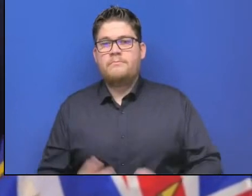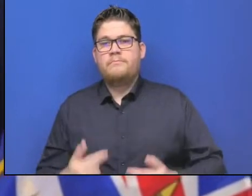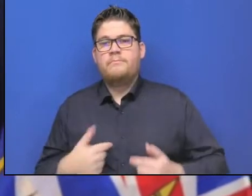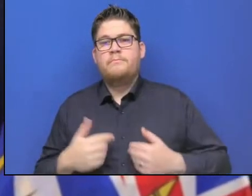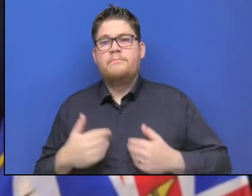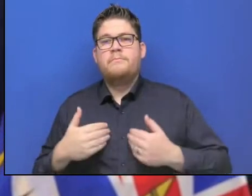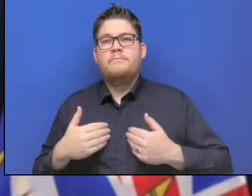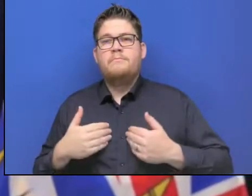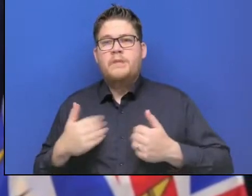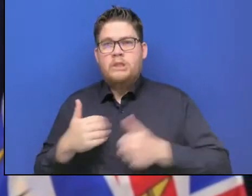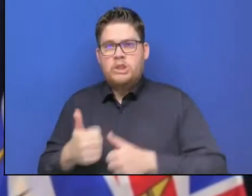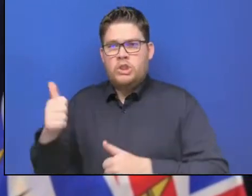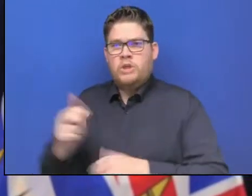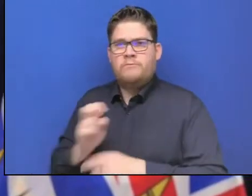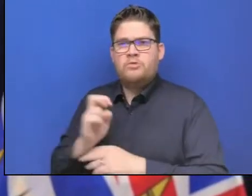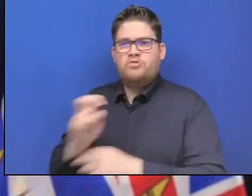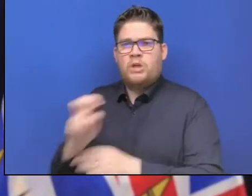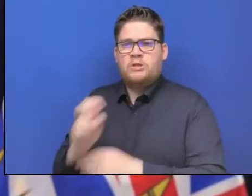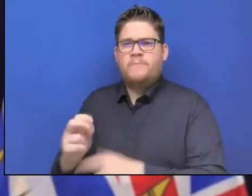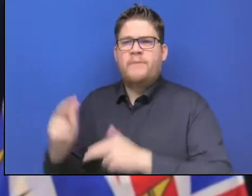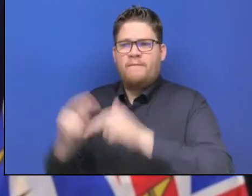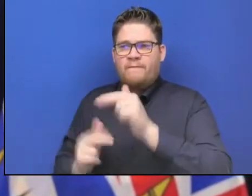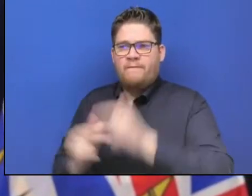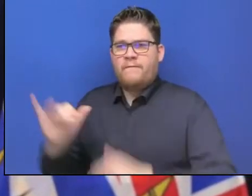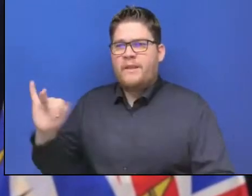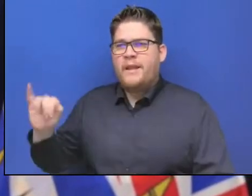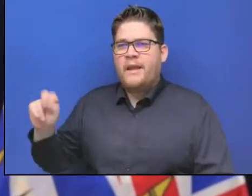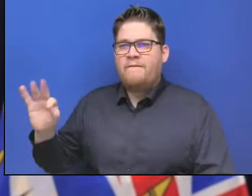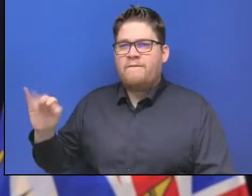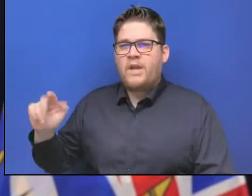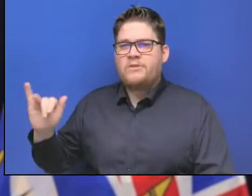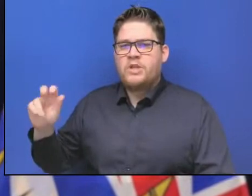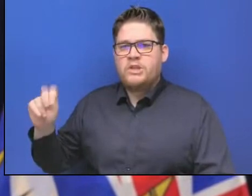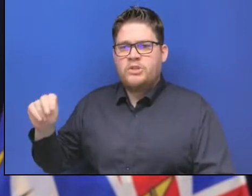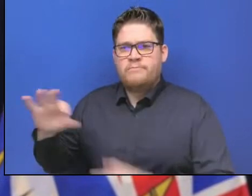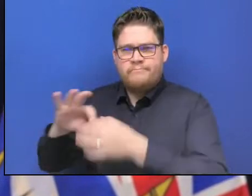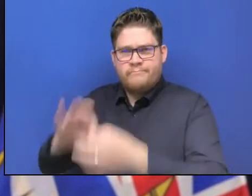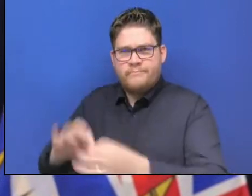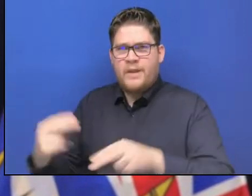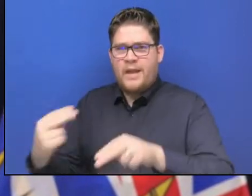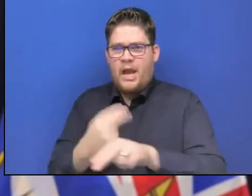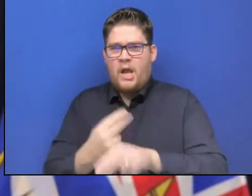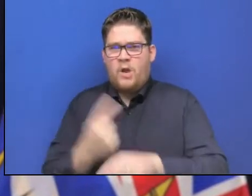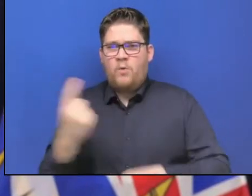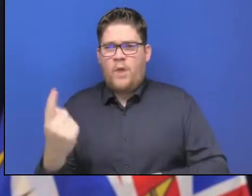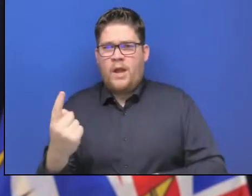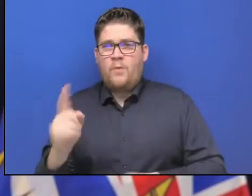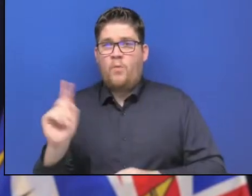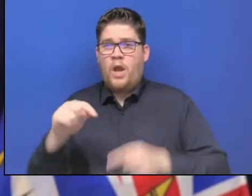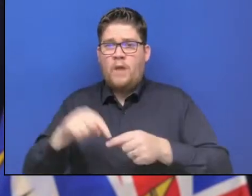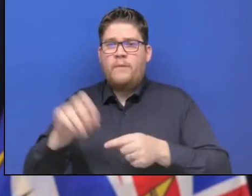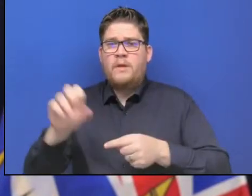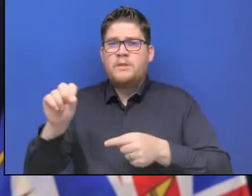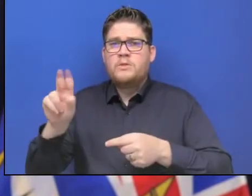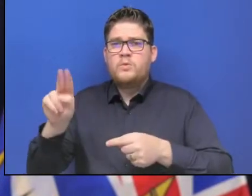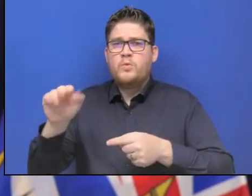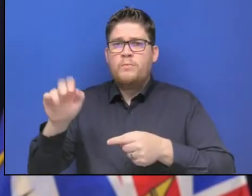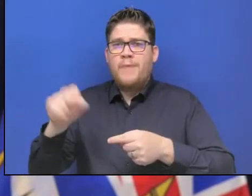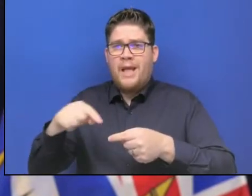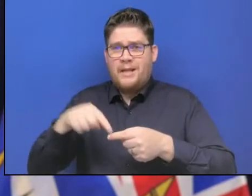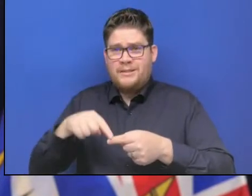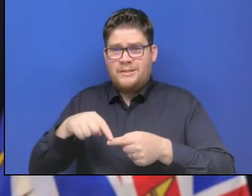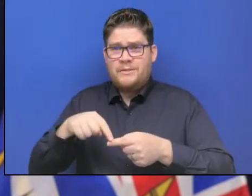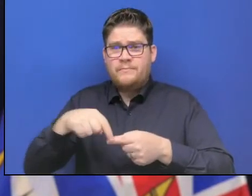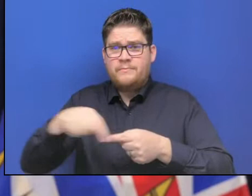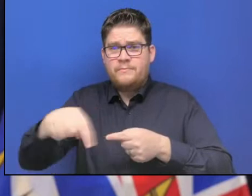with an update on Highway 1 in the Sumas area. We had geotechnical engineers confirm that the road